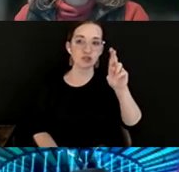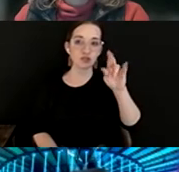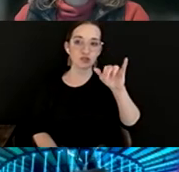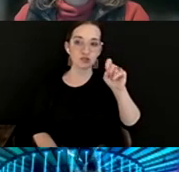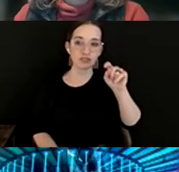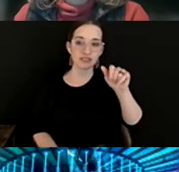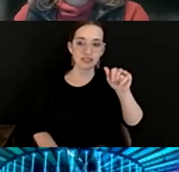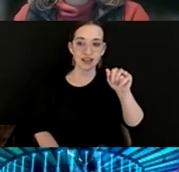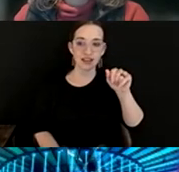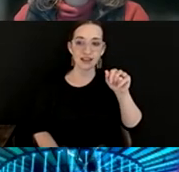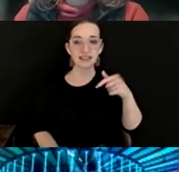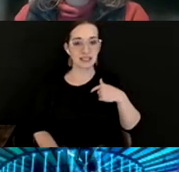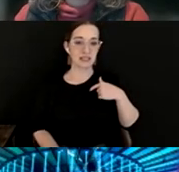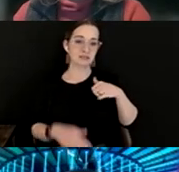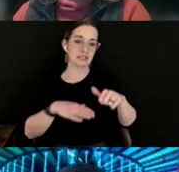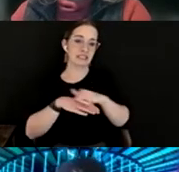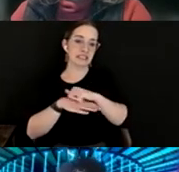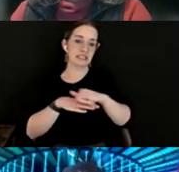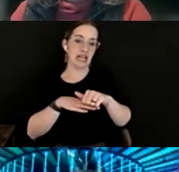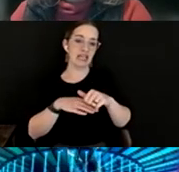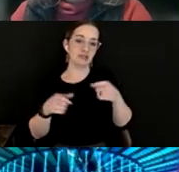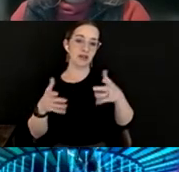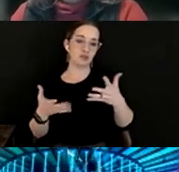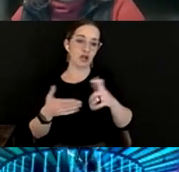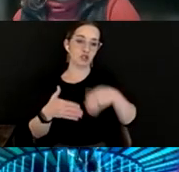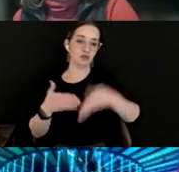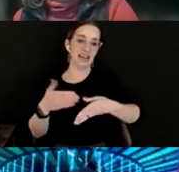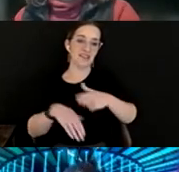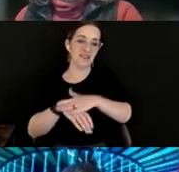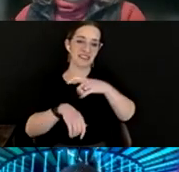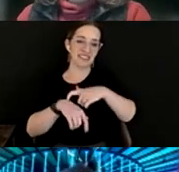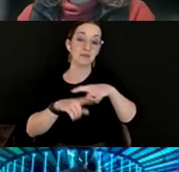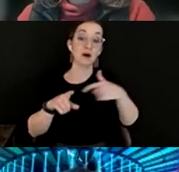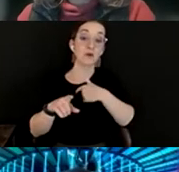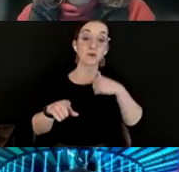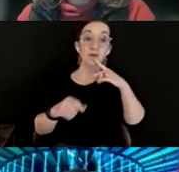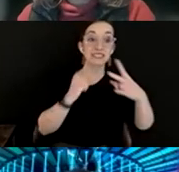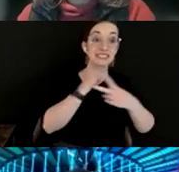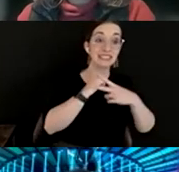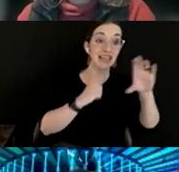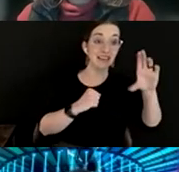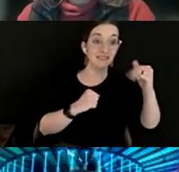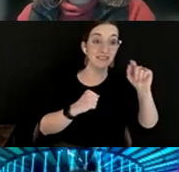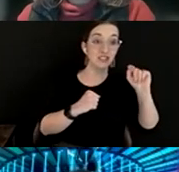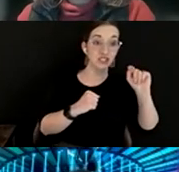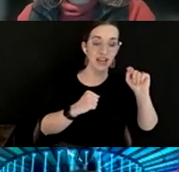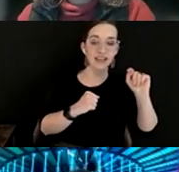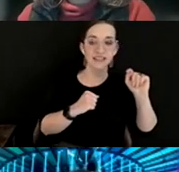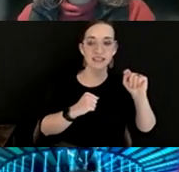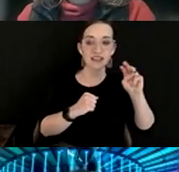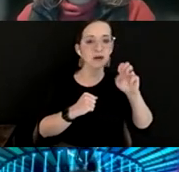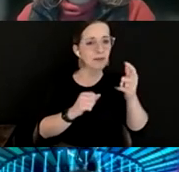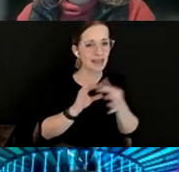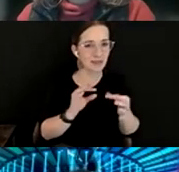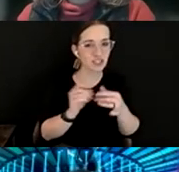stage managers, we want to end this on time, but we're going to be saving the chat. And as Meg mentioned, you know, it's not just a matter of what